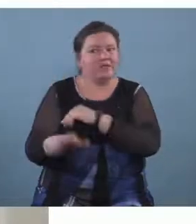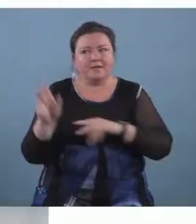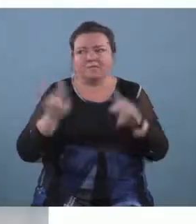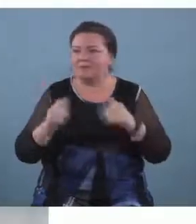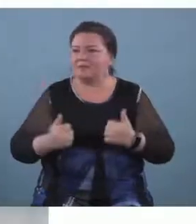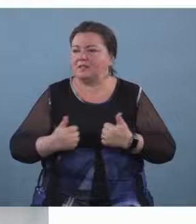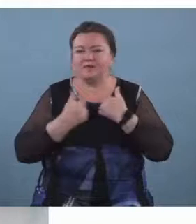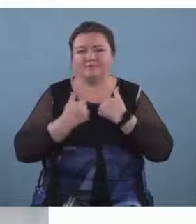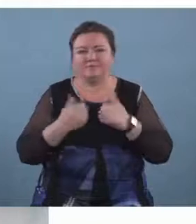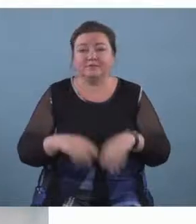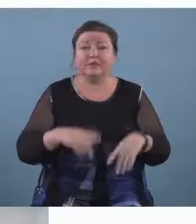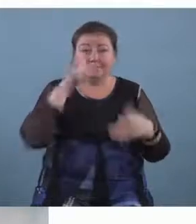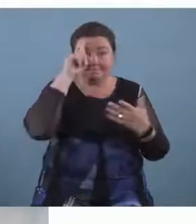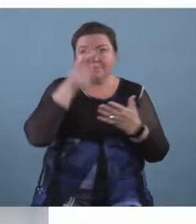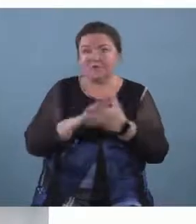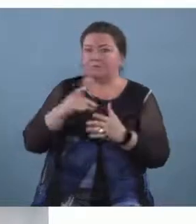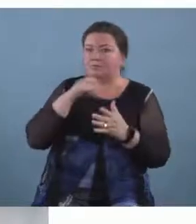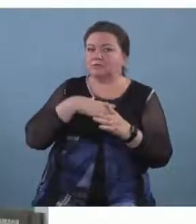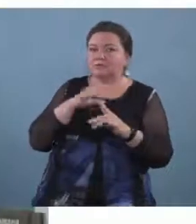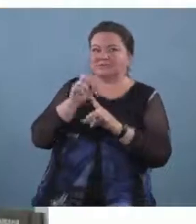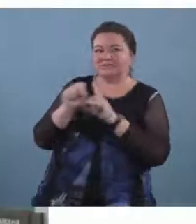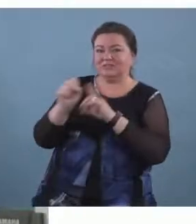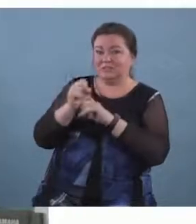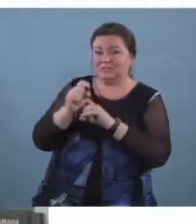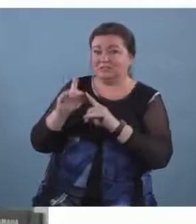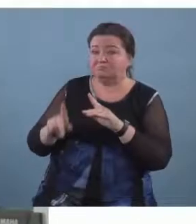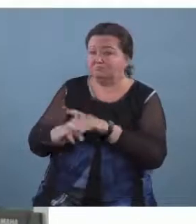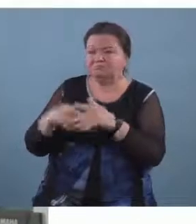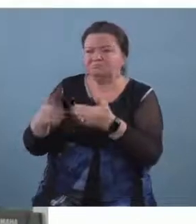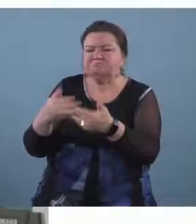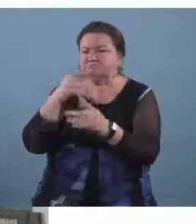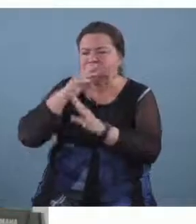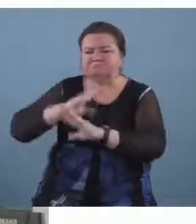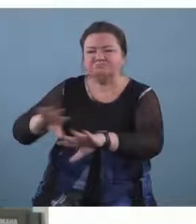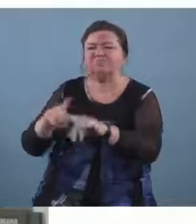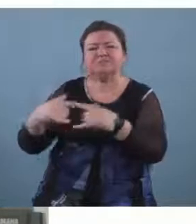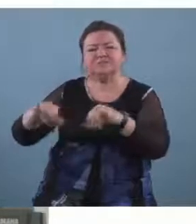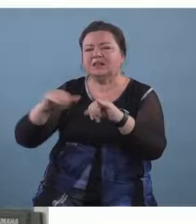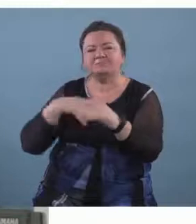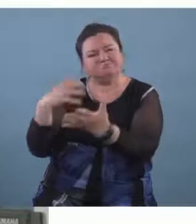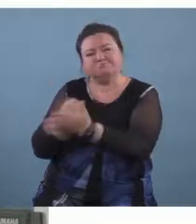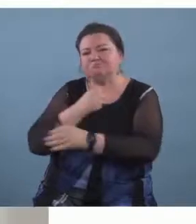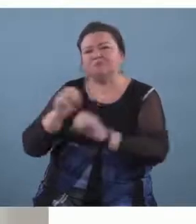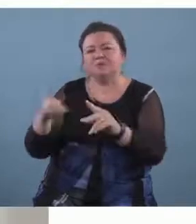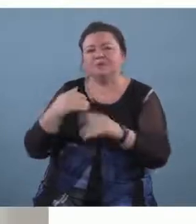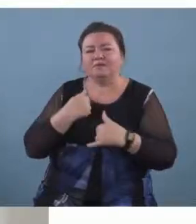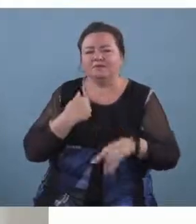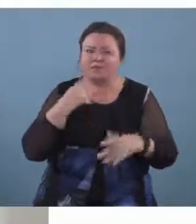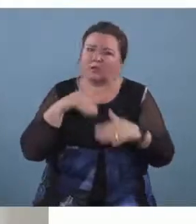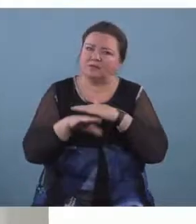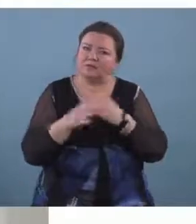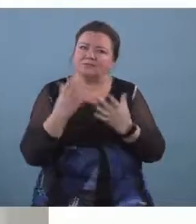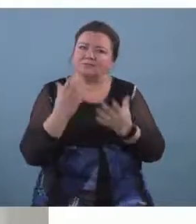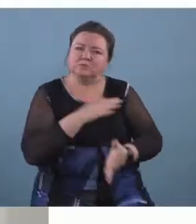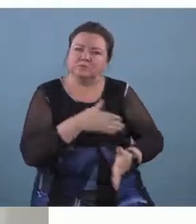we believe at the music hub that regardless of any child's situation they should have an opportunity to access music the really